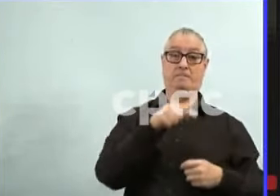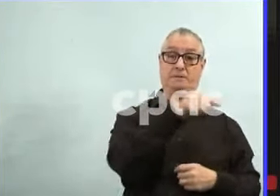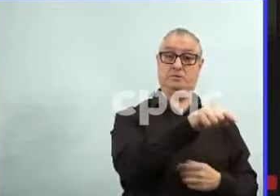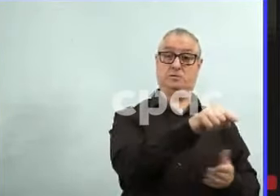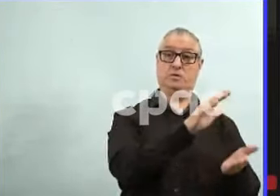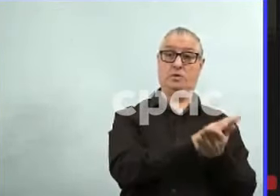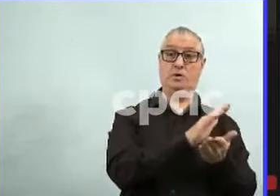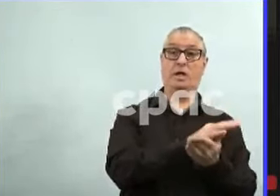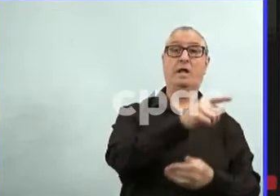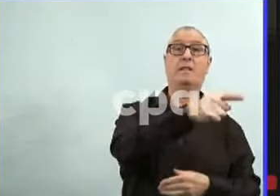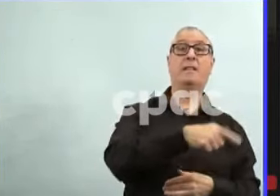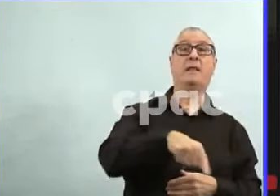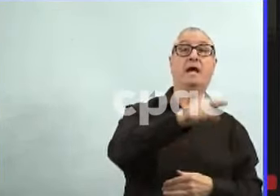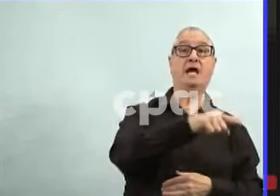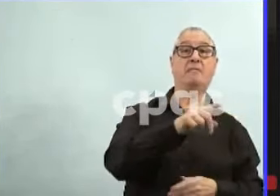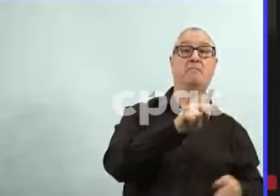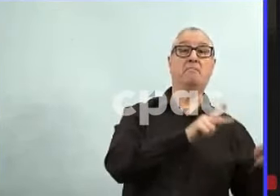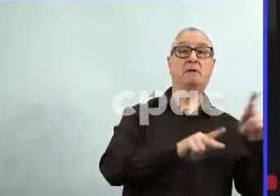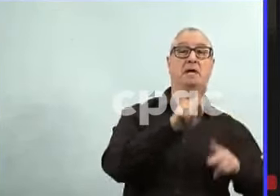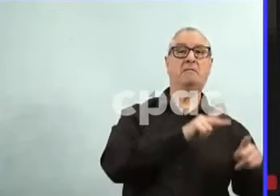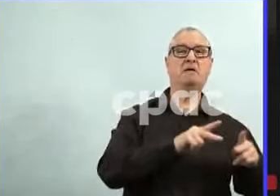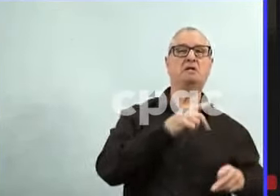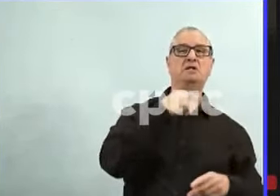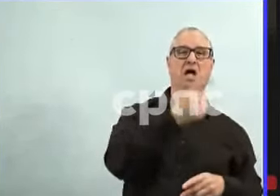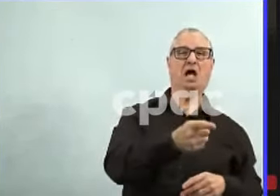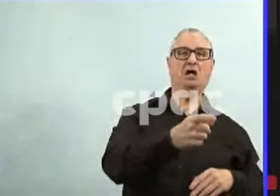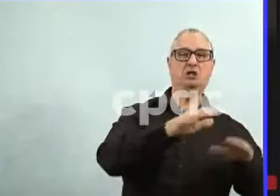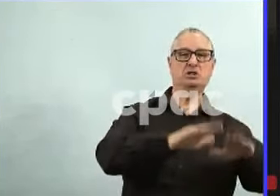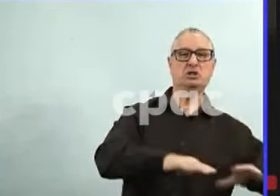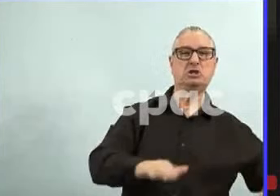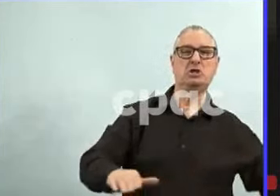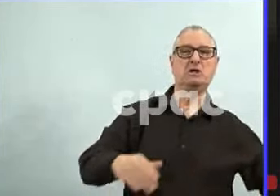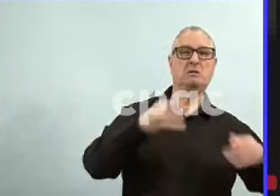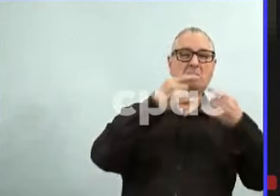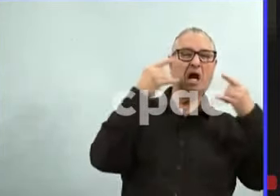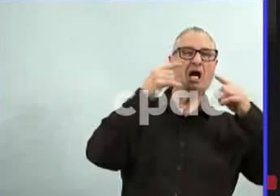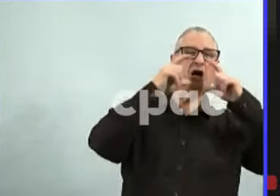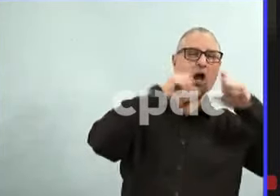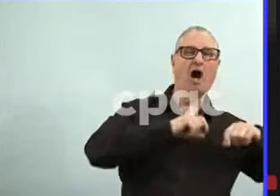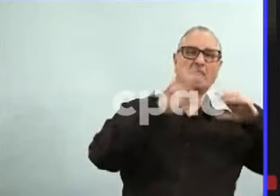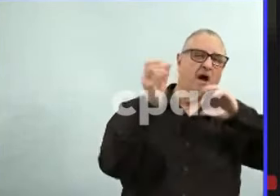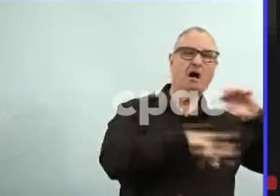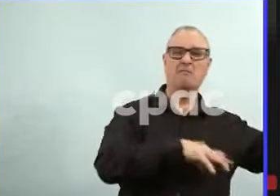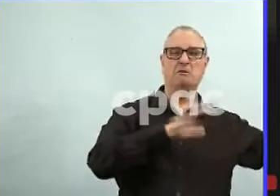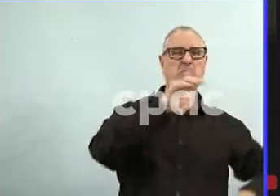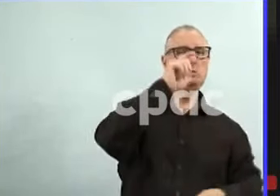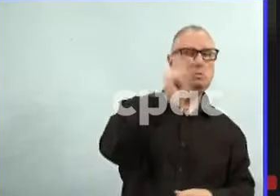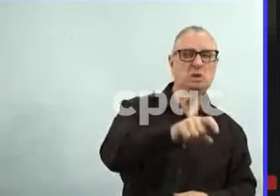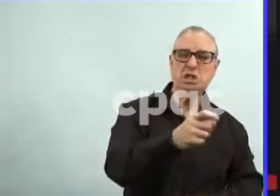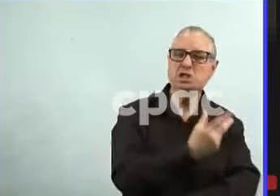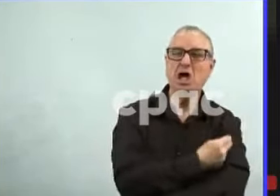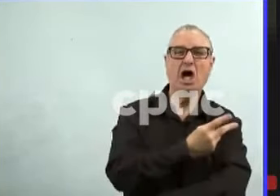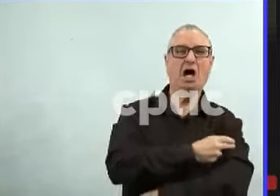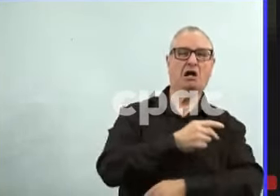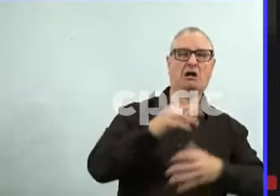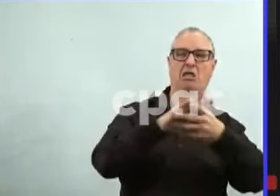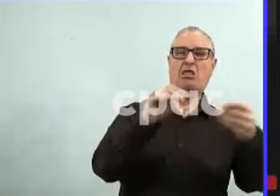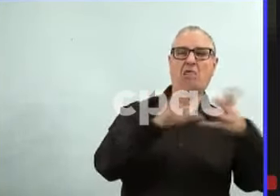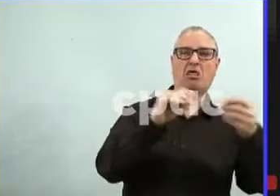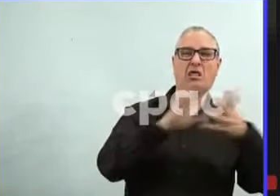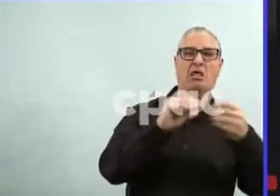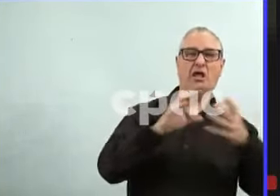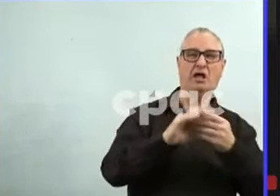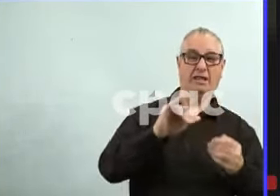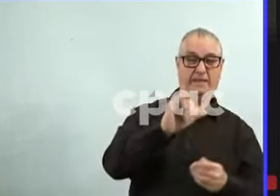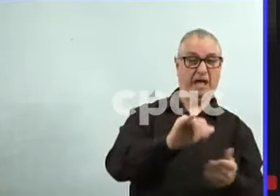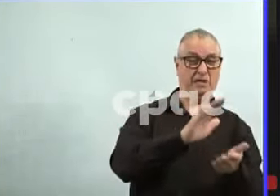to not get vaccinated. A, I guess I'm hoping for your reaction to that and further to that, have you been hearing